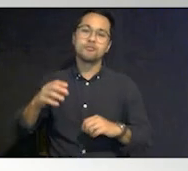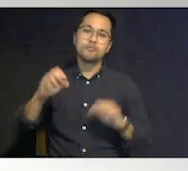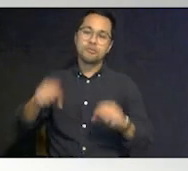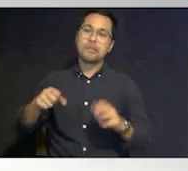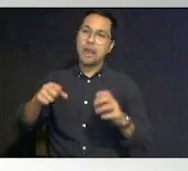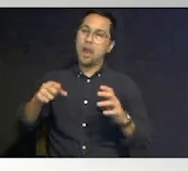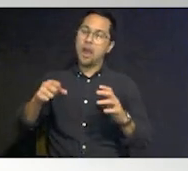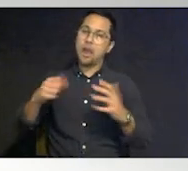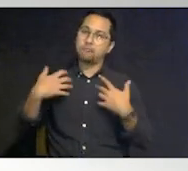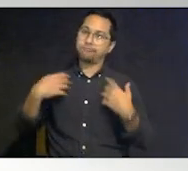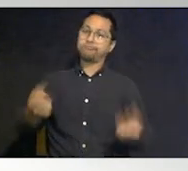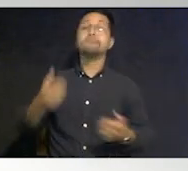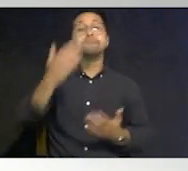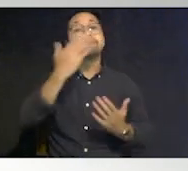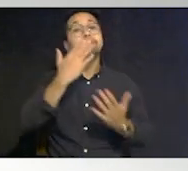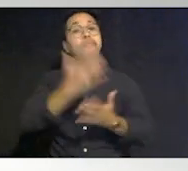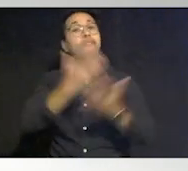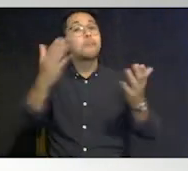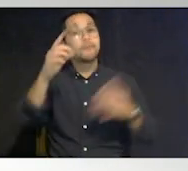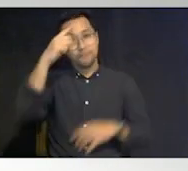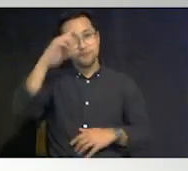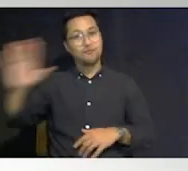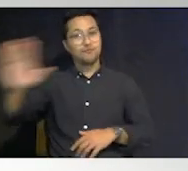for so thank you very much for your time